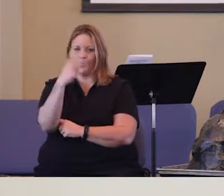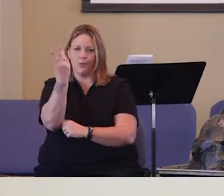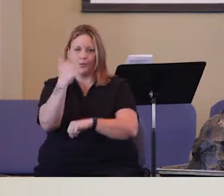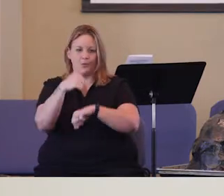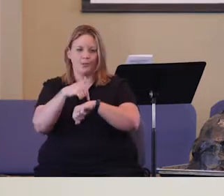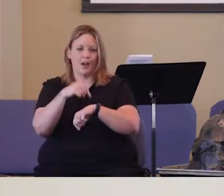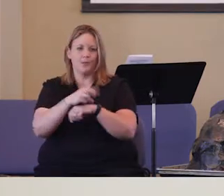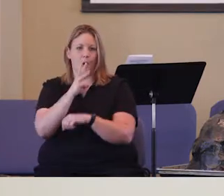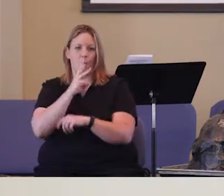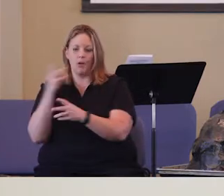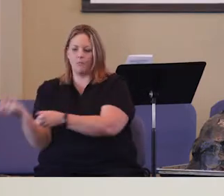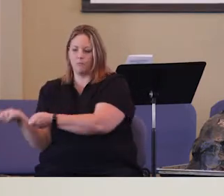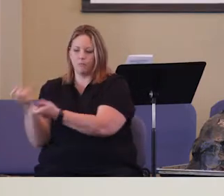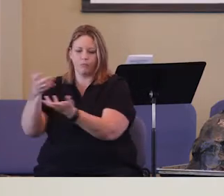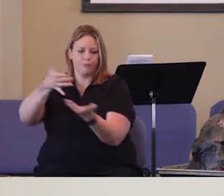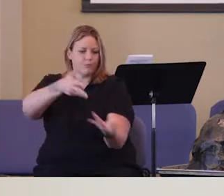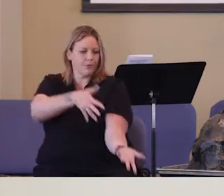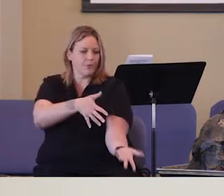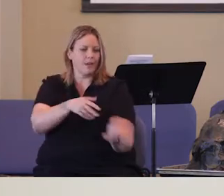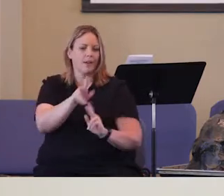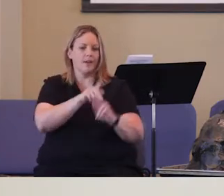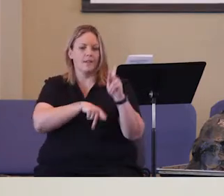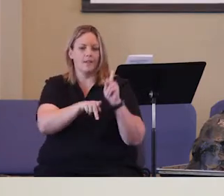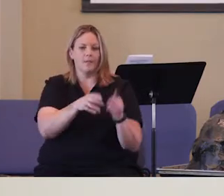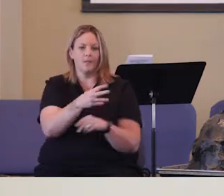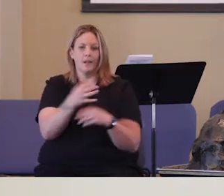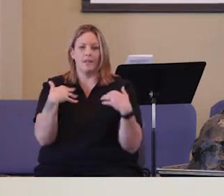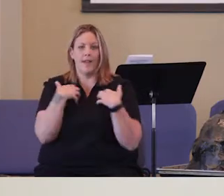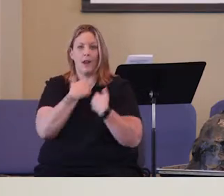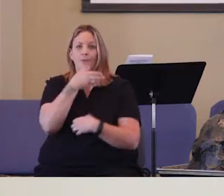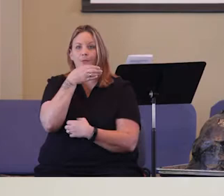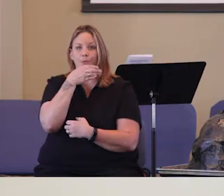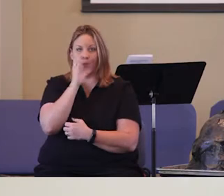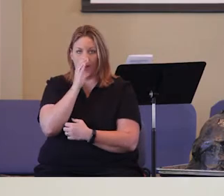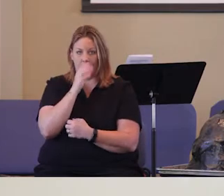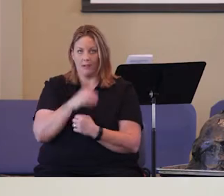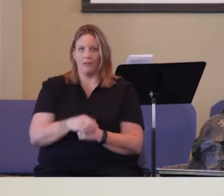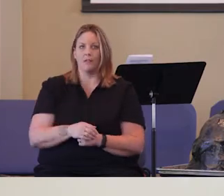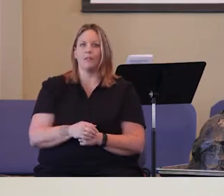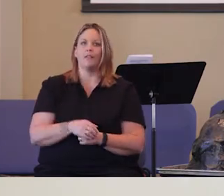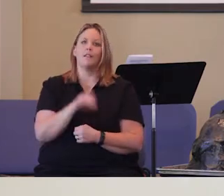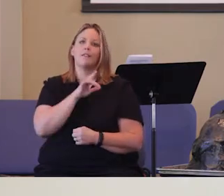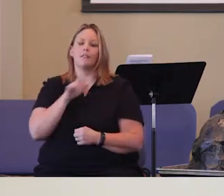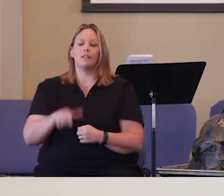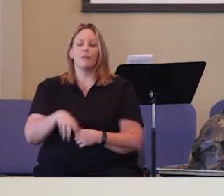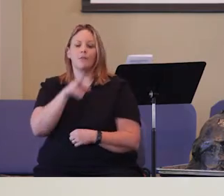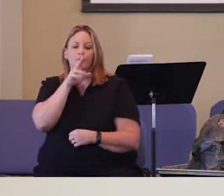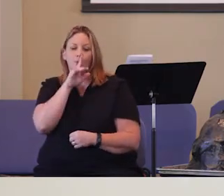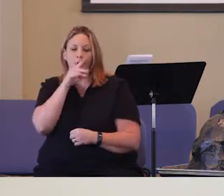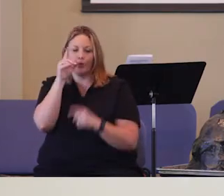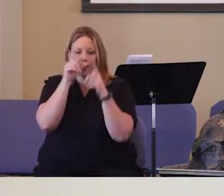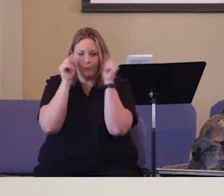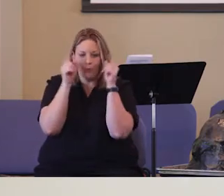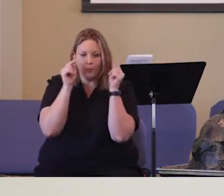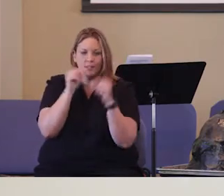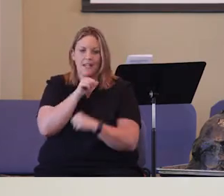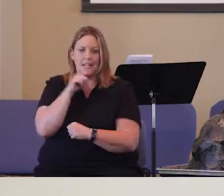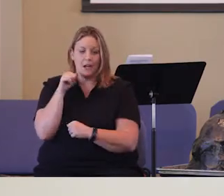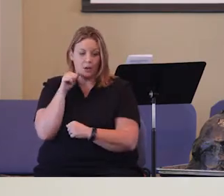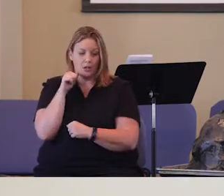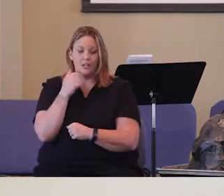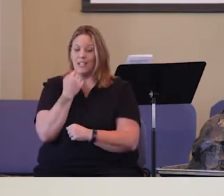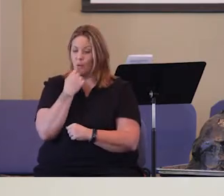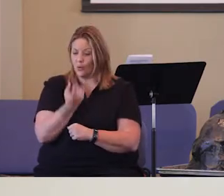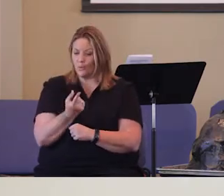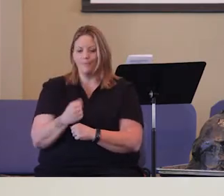abundantly, and the congregation and their animals drank. Then the Lord spoke to Moses and Aaron, Because you do not believe